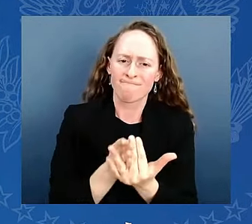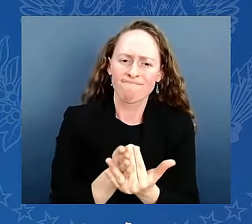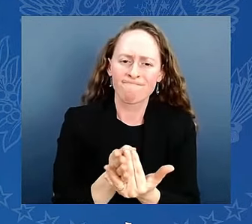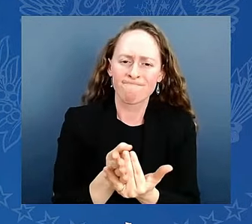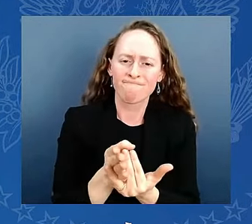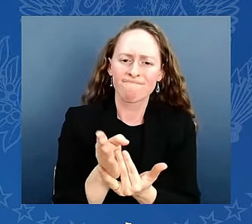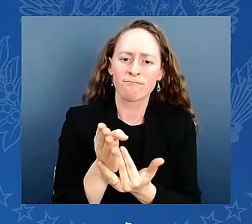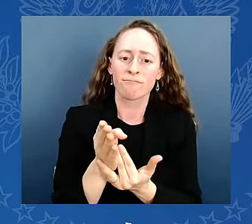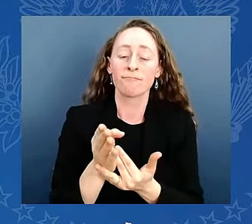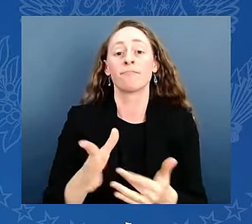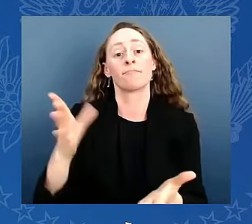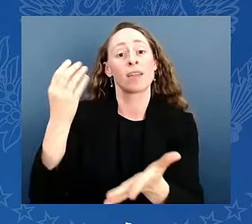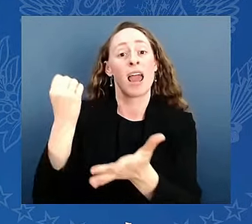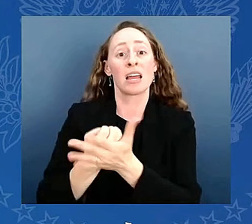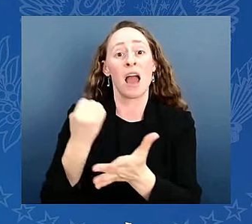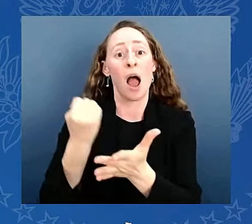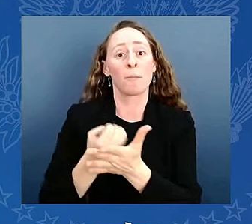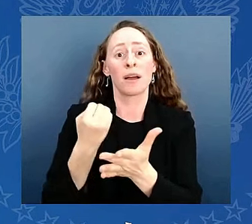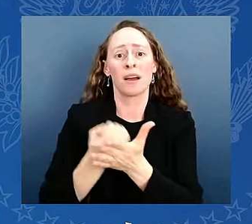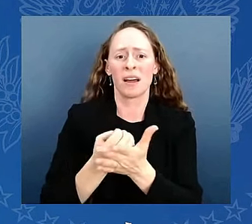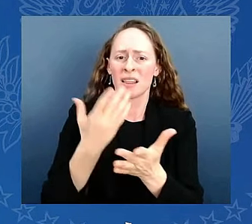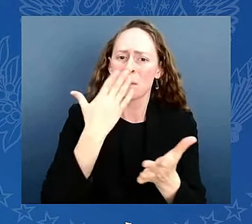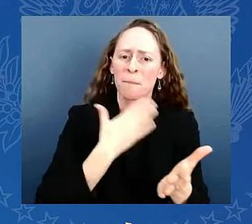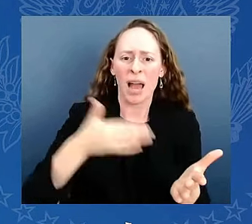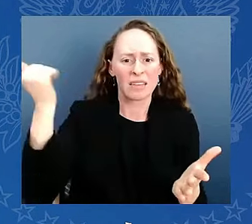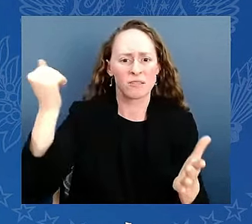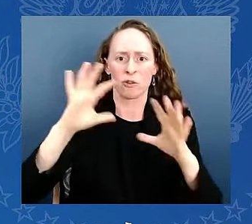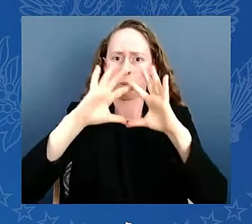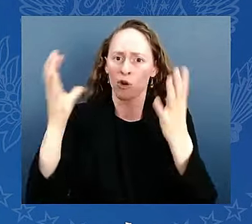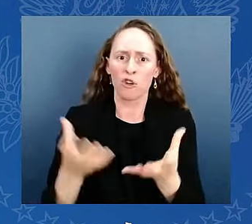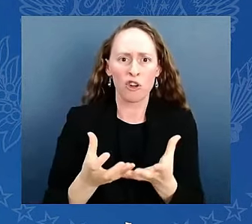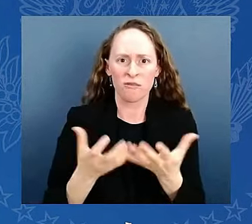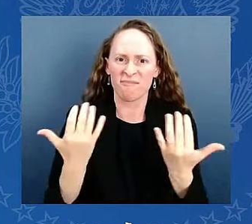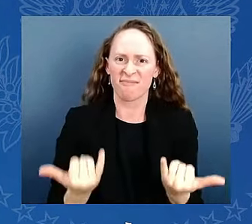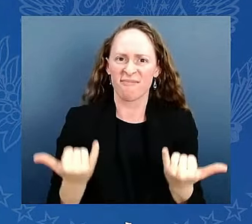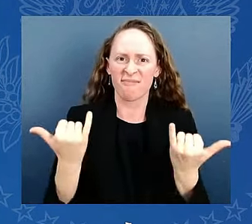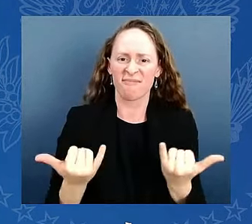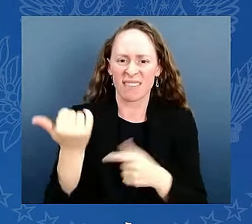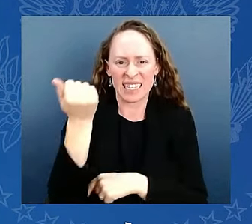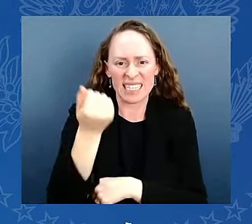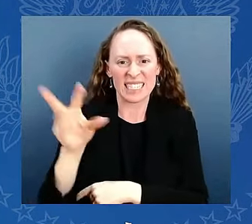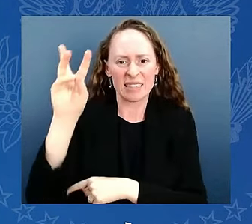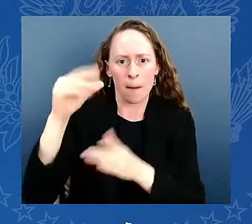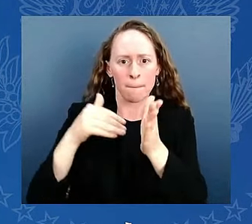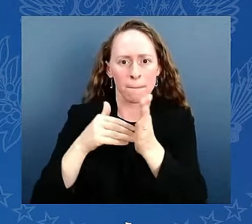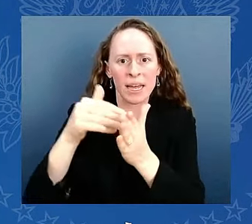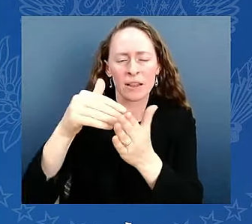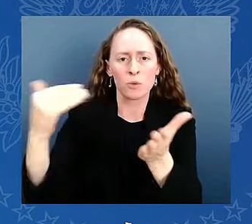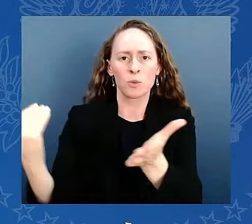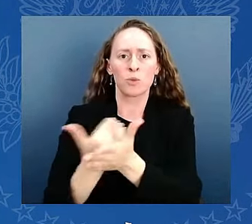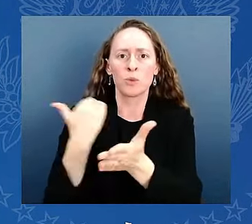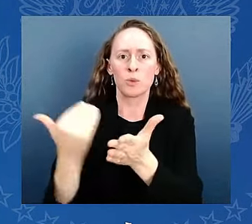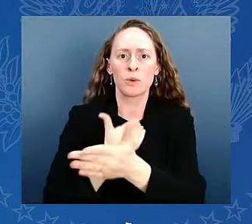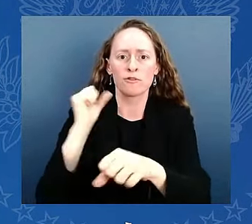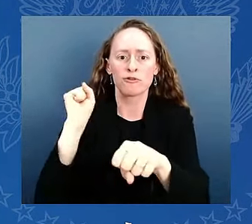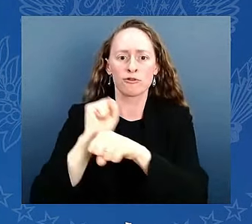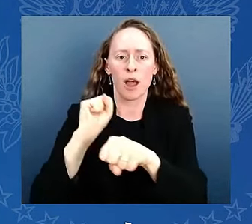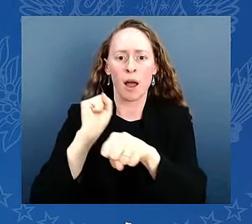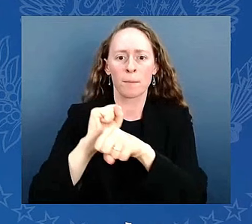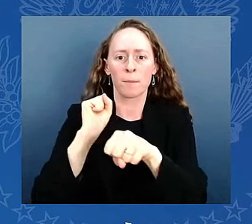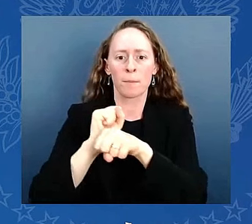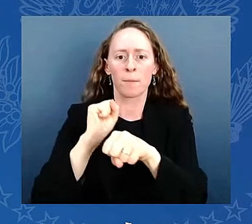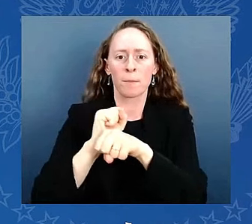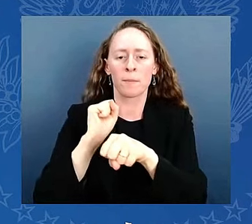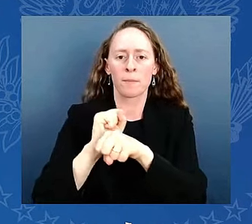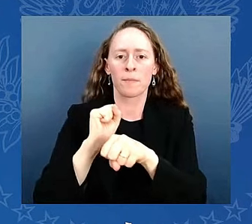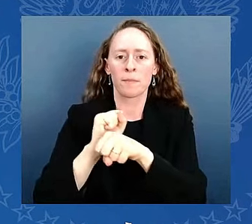16 million new jobs at record. Wages are up. Inflation continues to come down. The racial wealth gap is